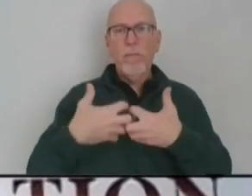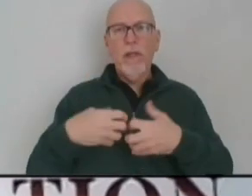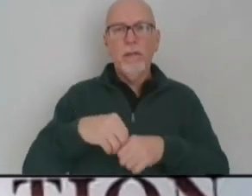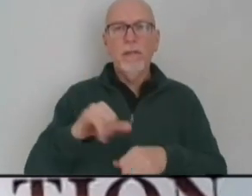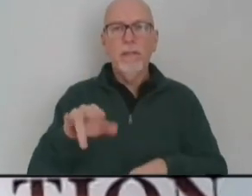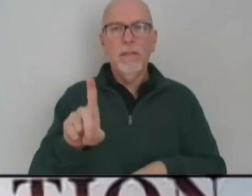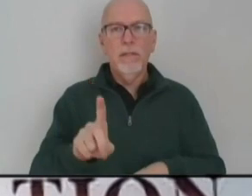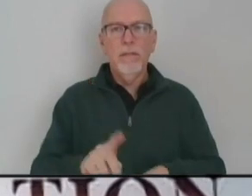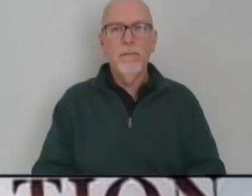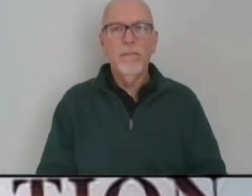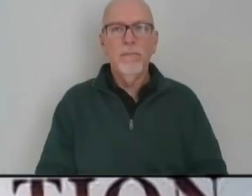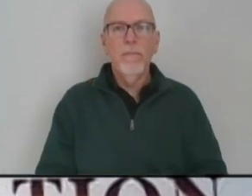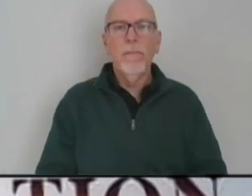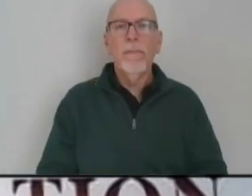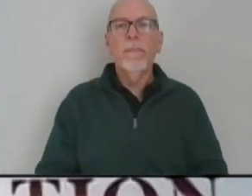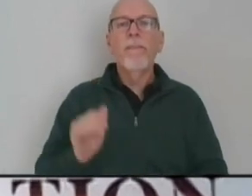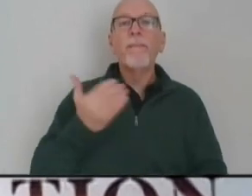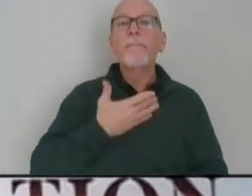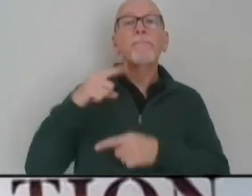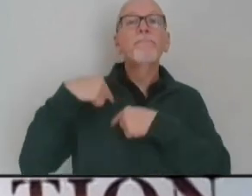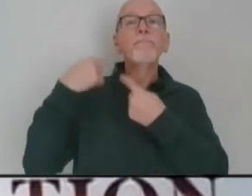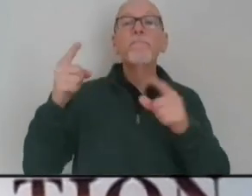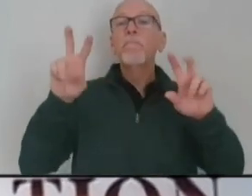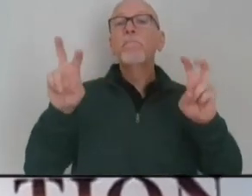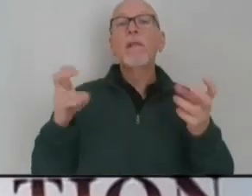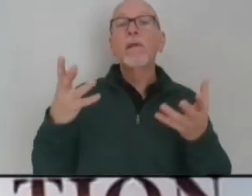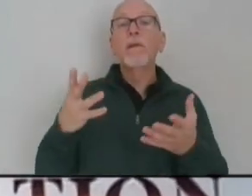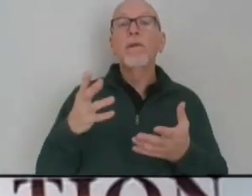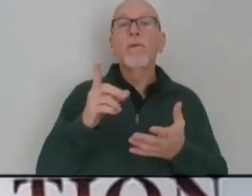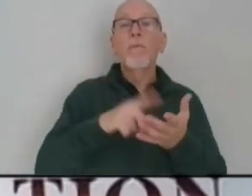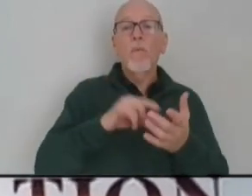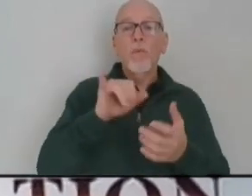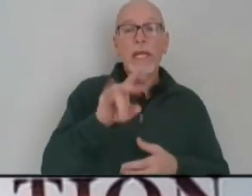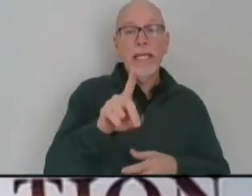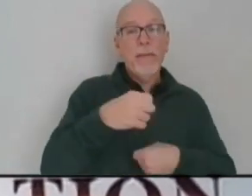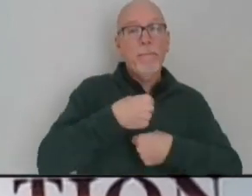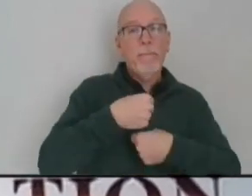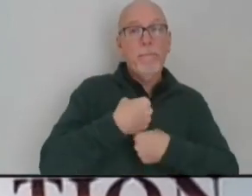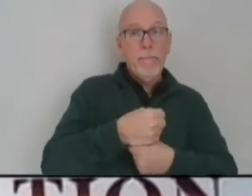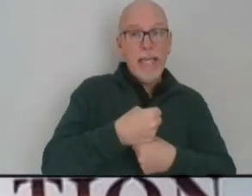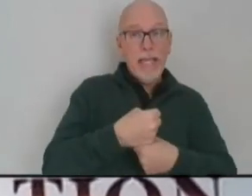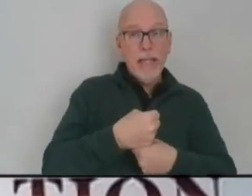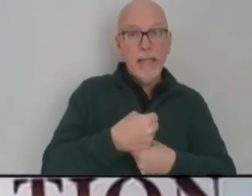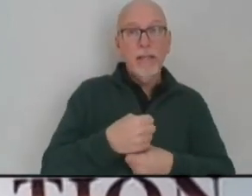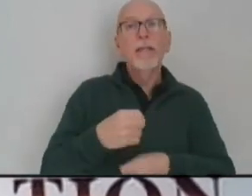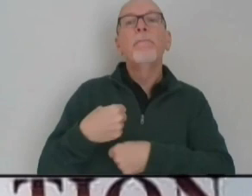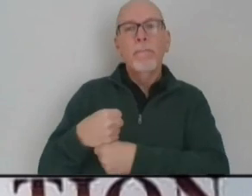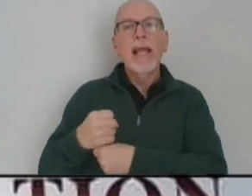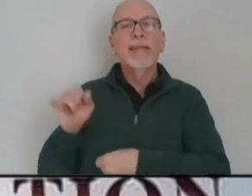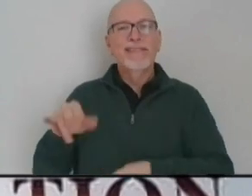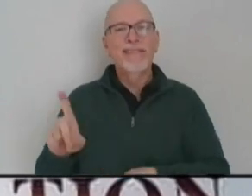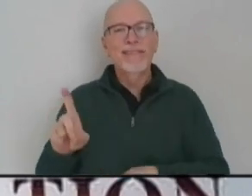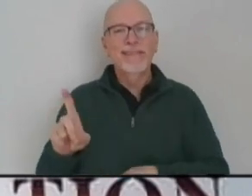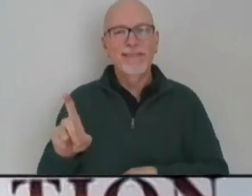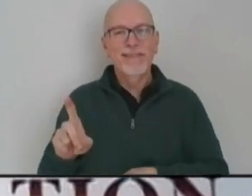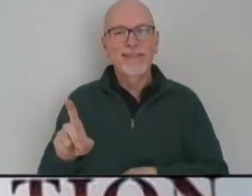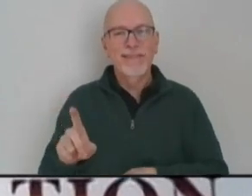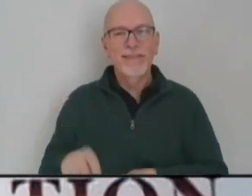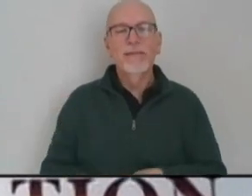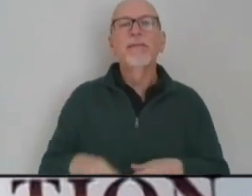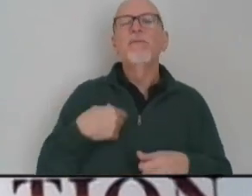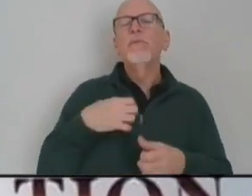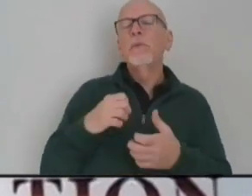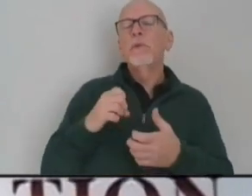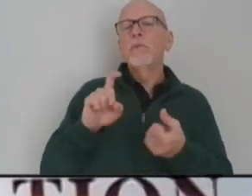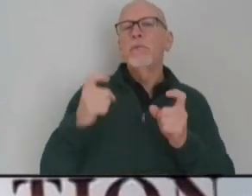Governor, our longtime motto has been, what Indiana makes, what Indiana makes, makes Indiana. Let me modify that just a little